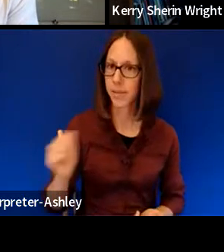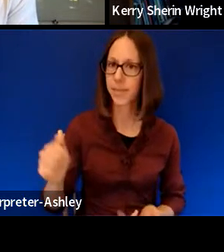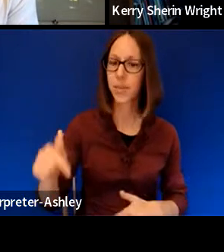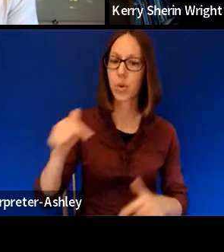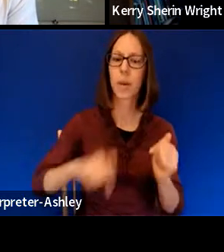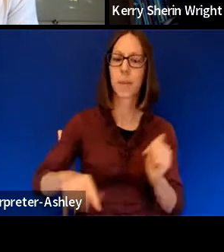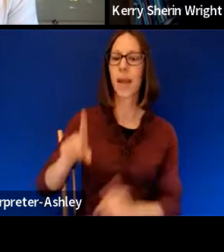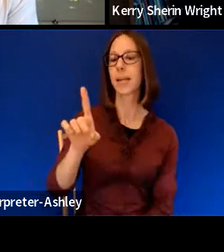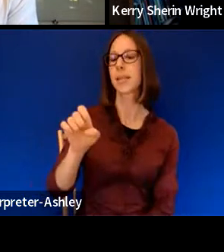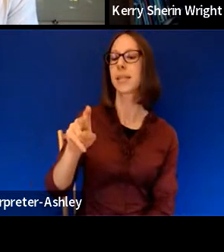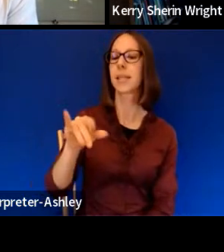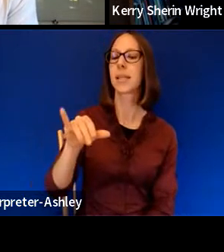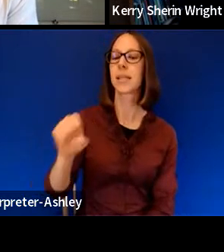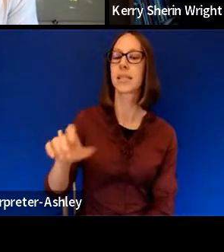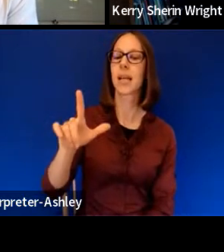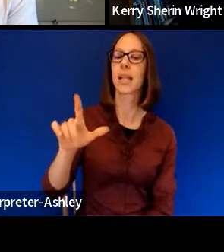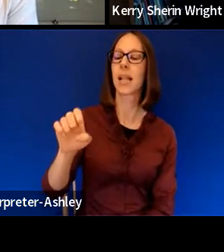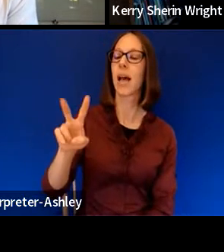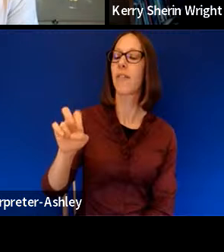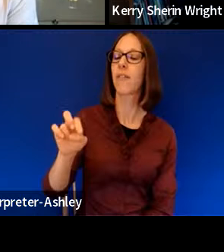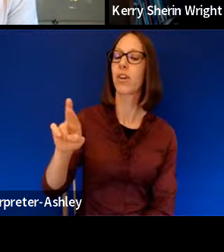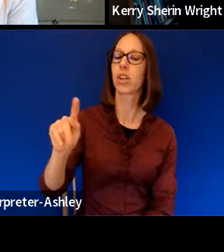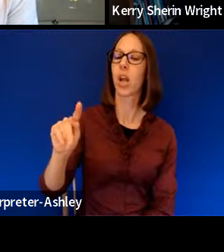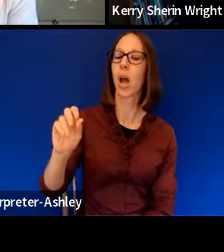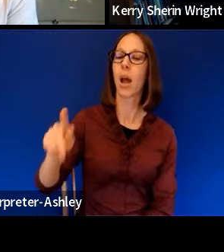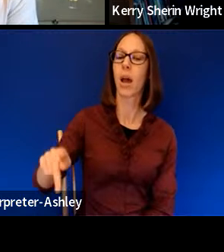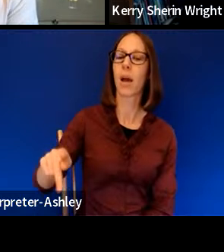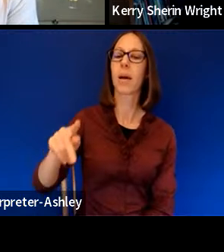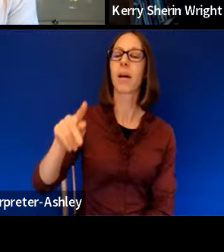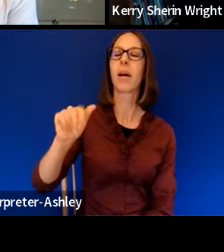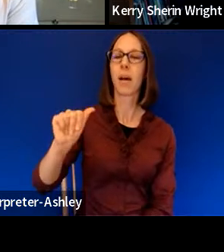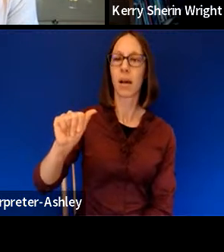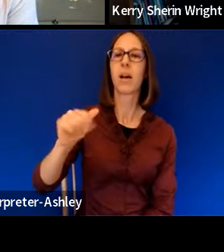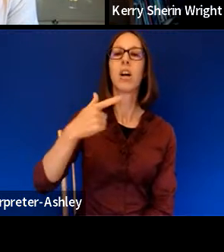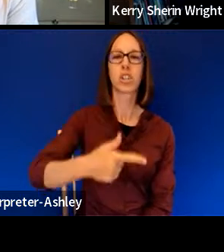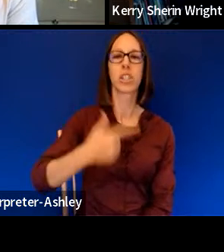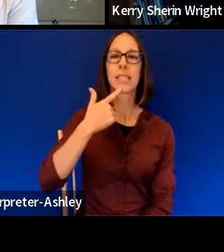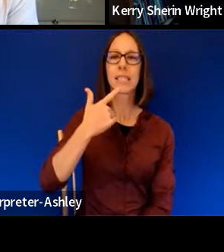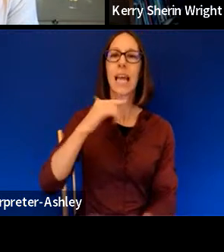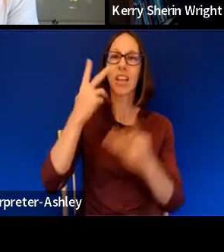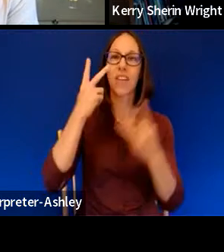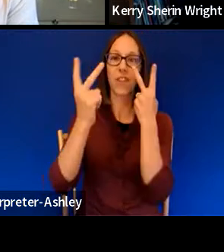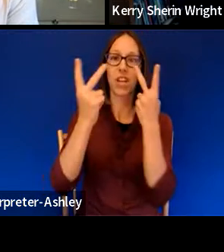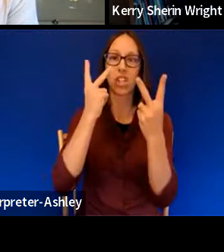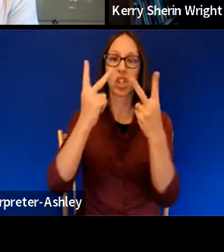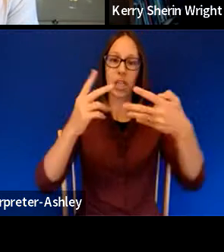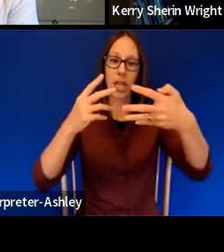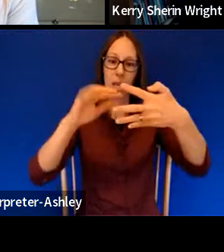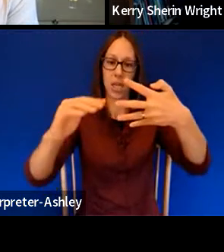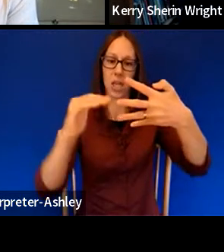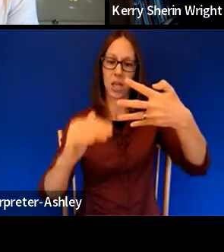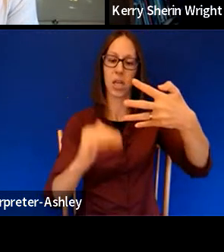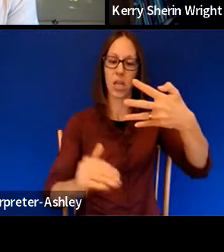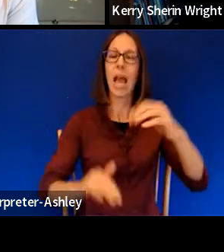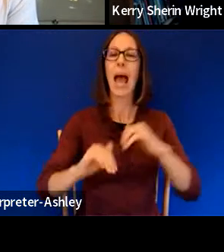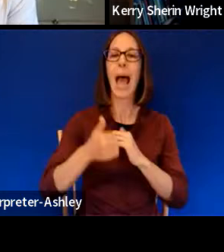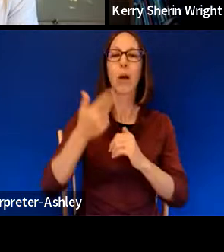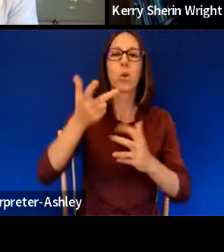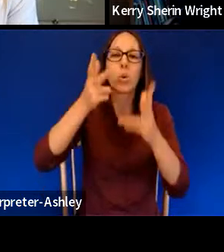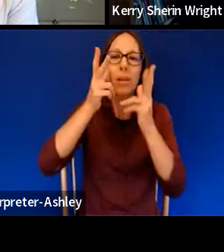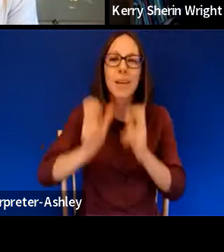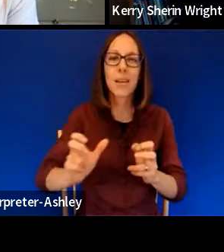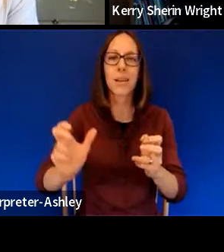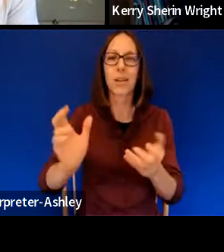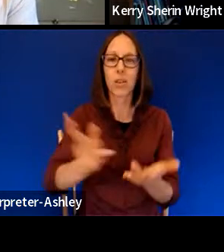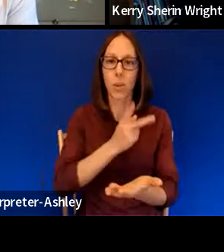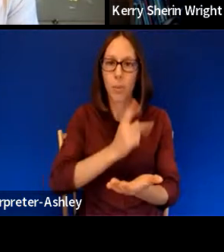Levertoff, she would say that the visual, the line break say is how you hear the poem. So those two things are linked, um,